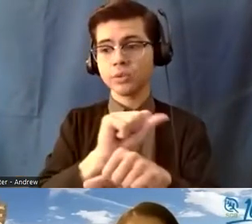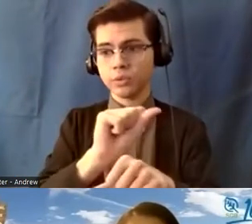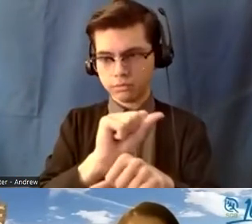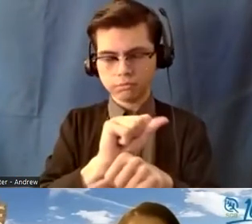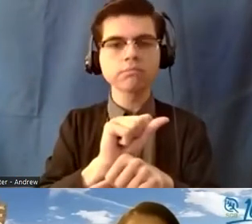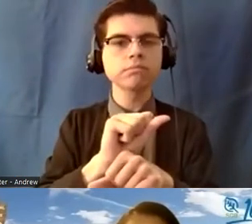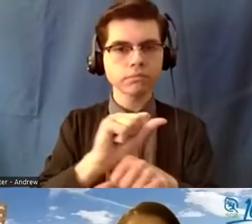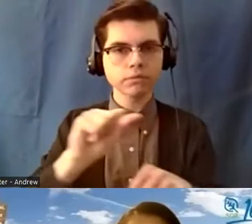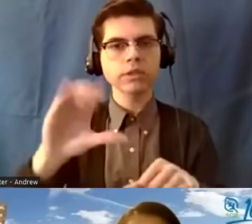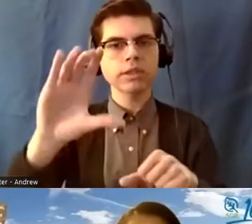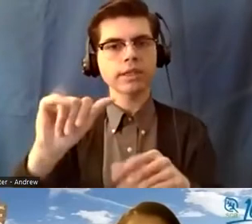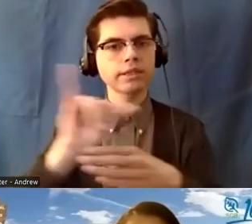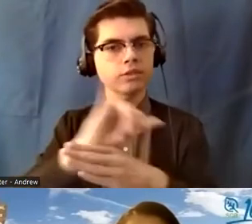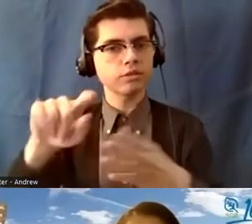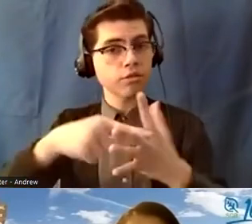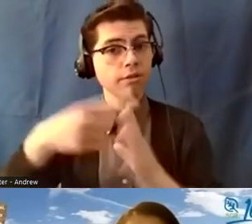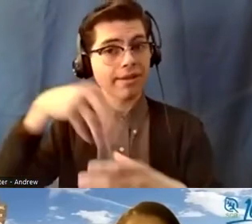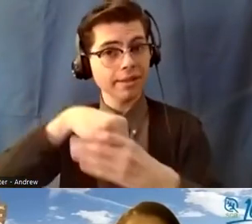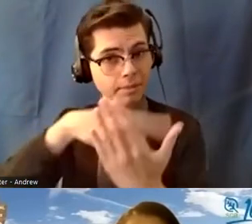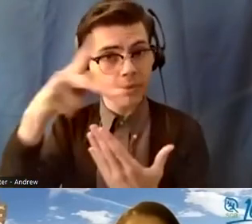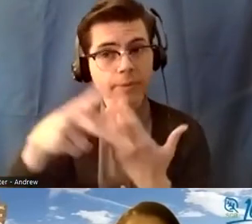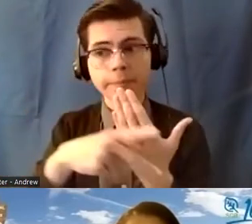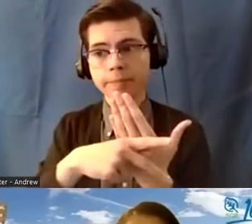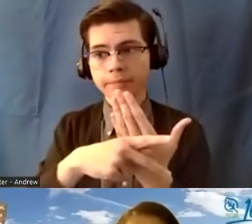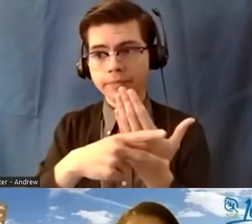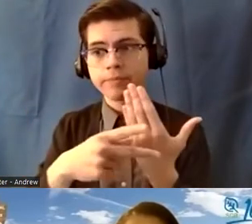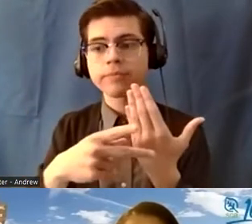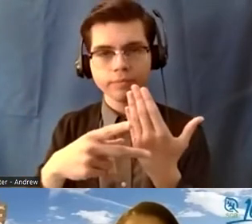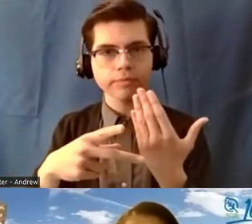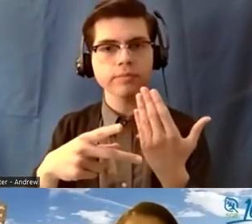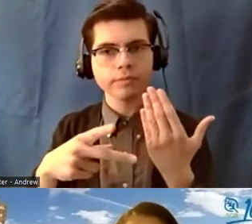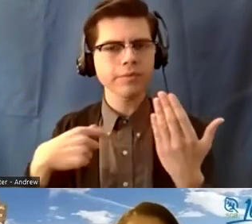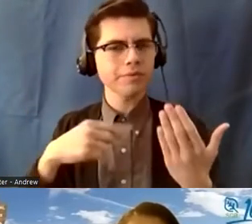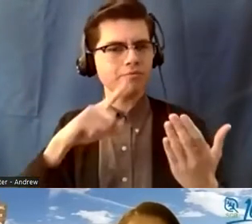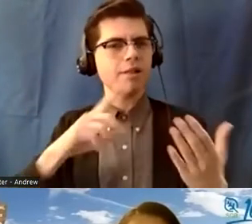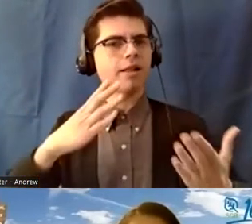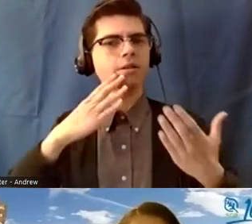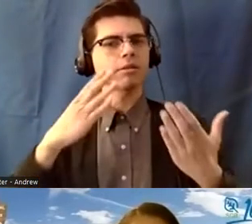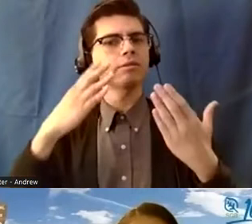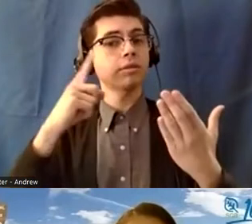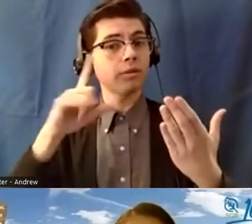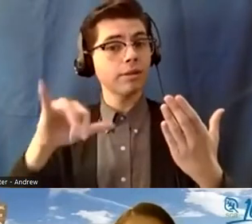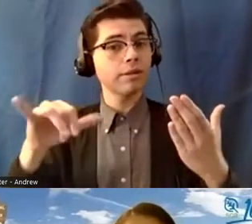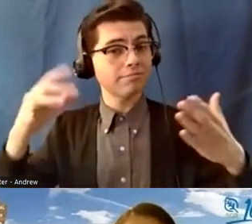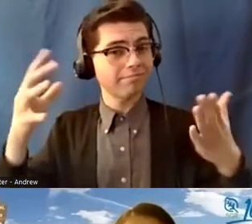started within the program. And I'm just really grateful for that opportunity and